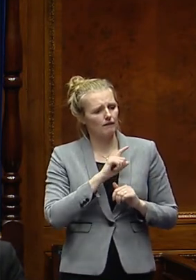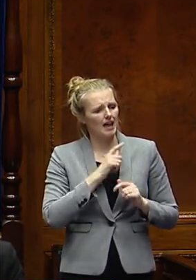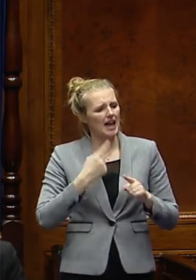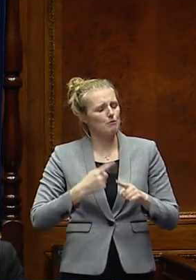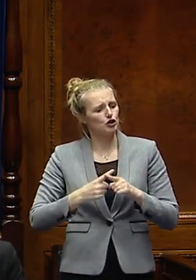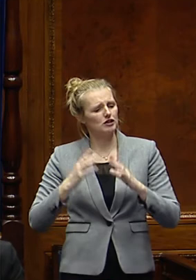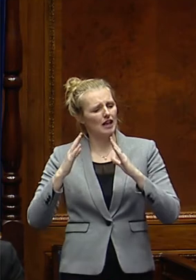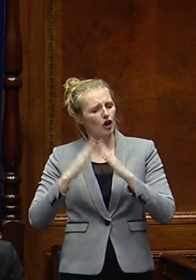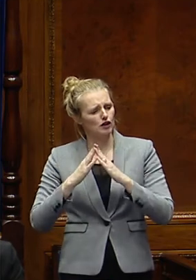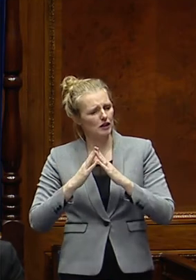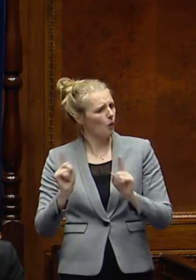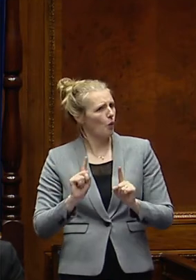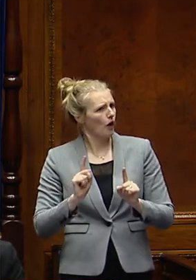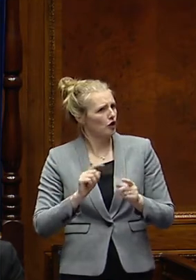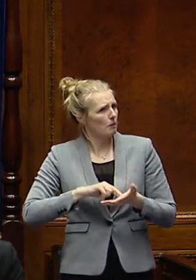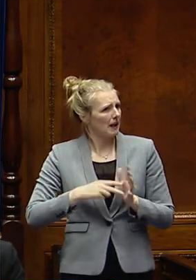housing in the future?